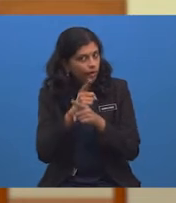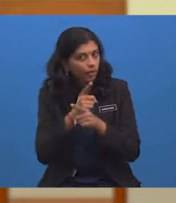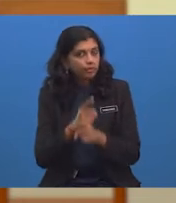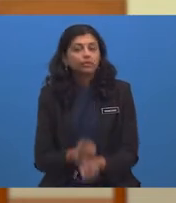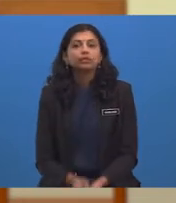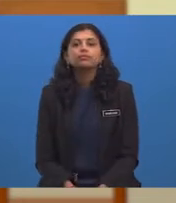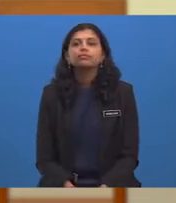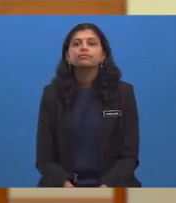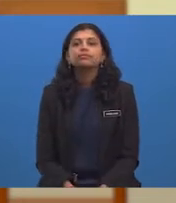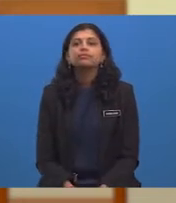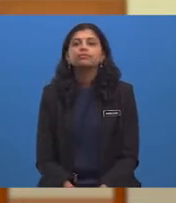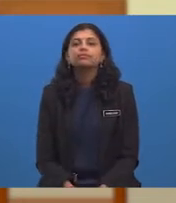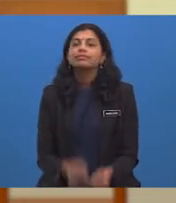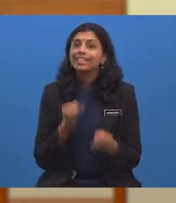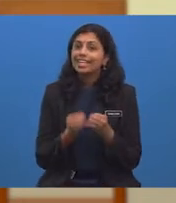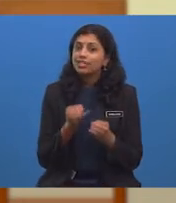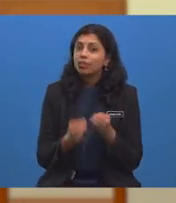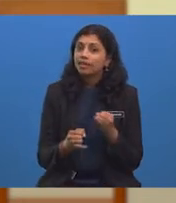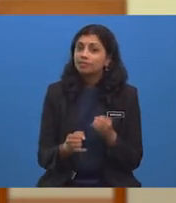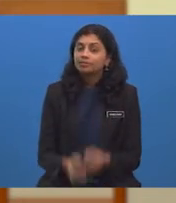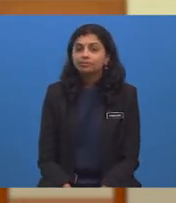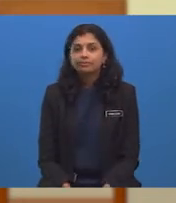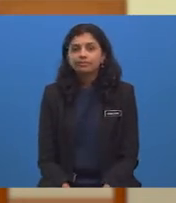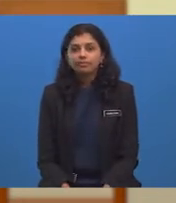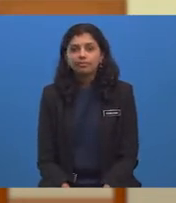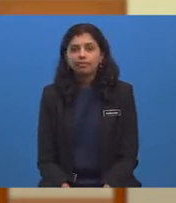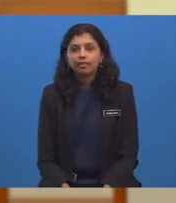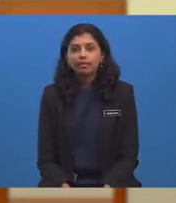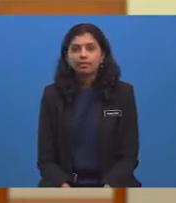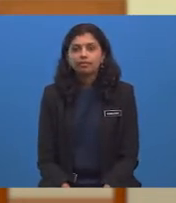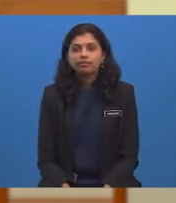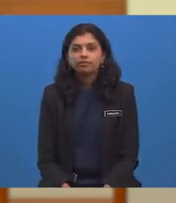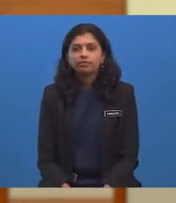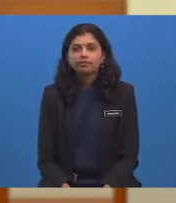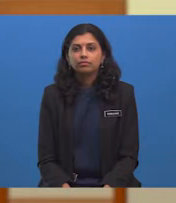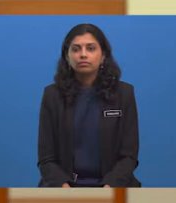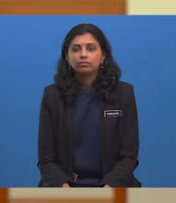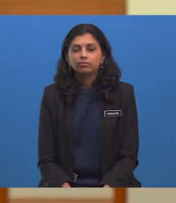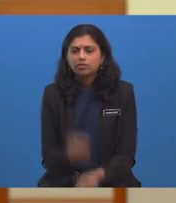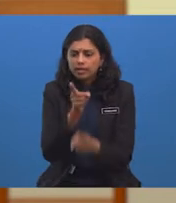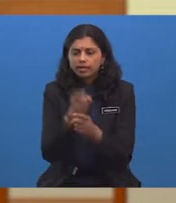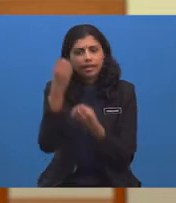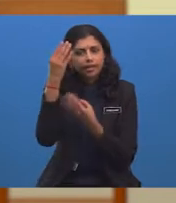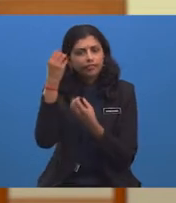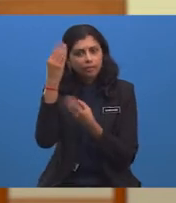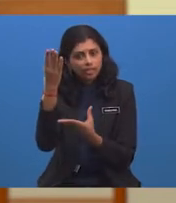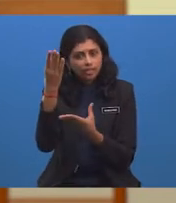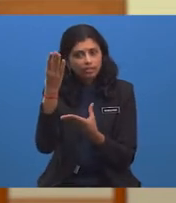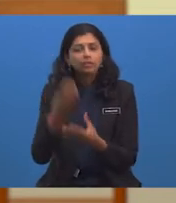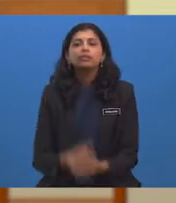And last but not least, do provide accurate information